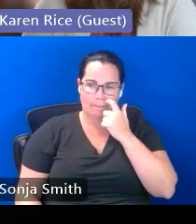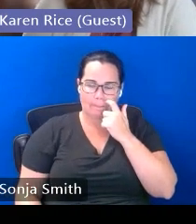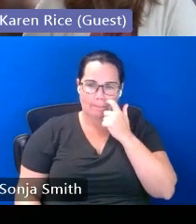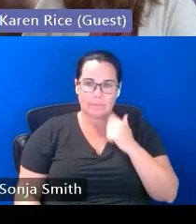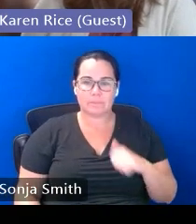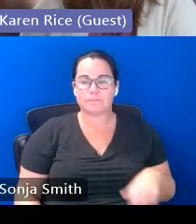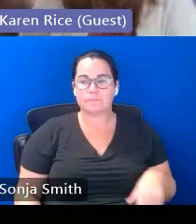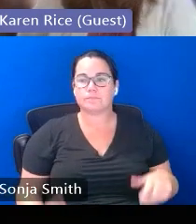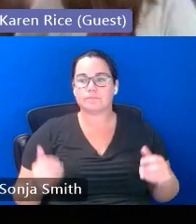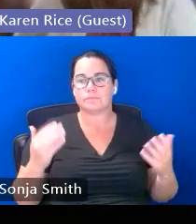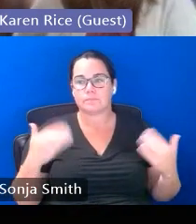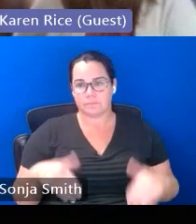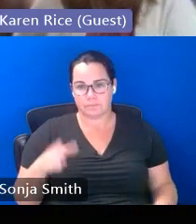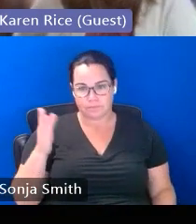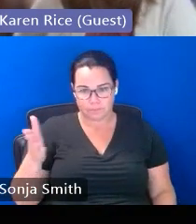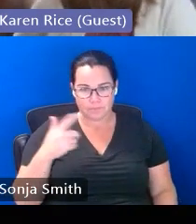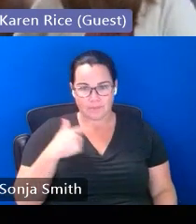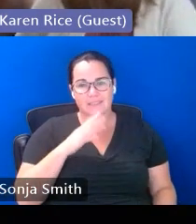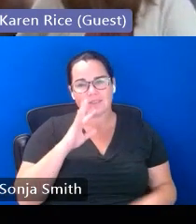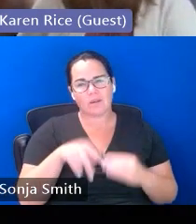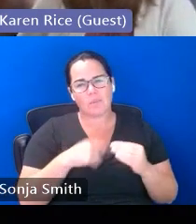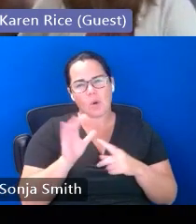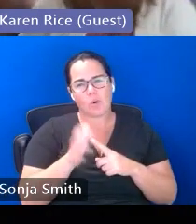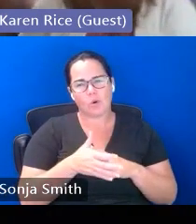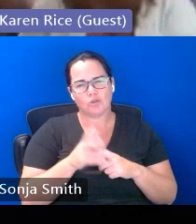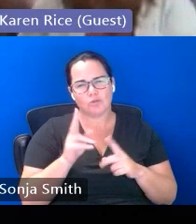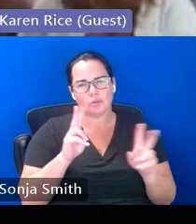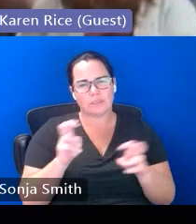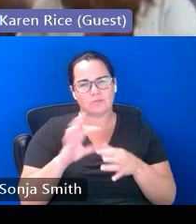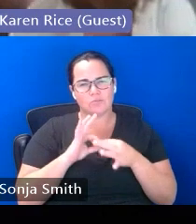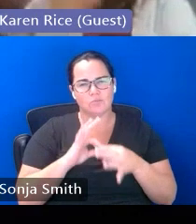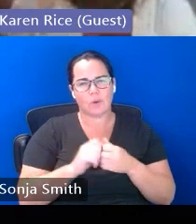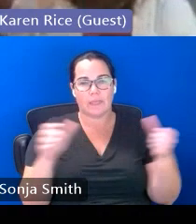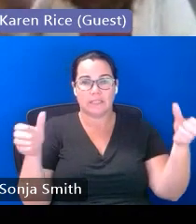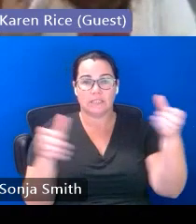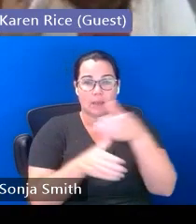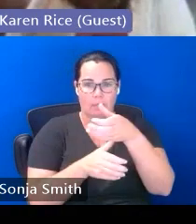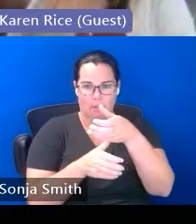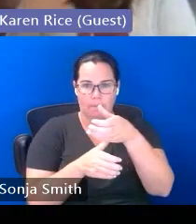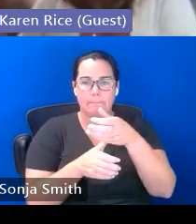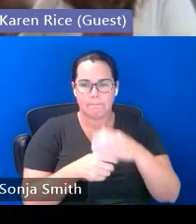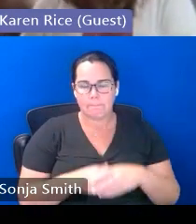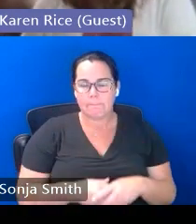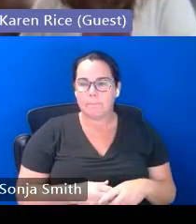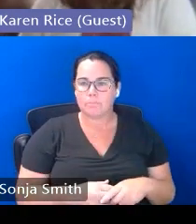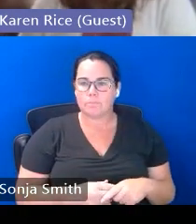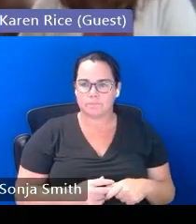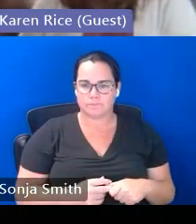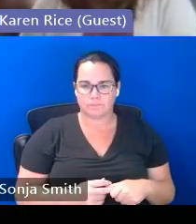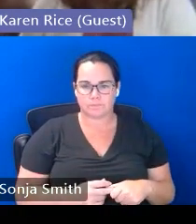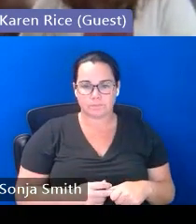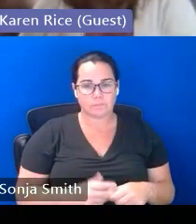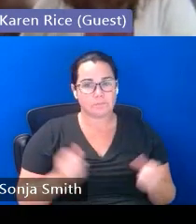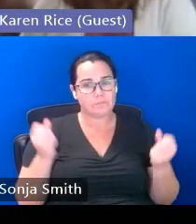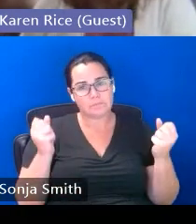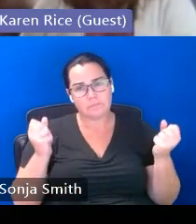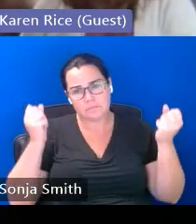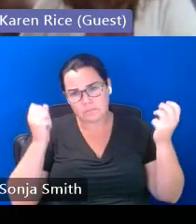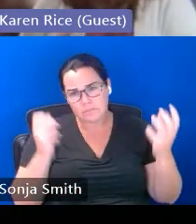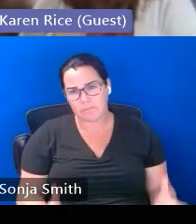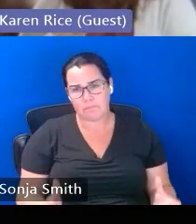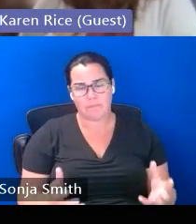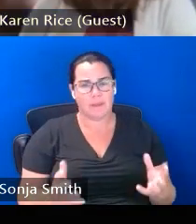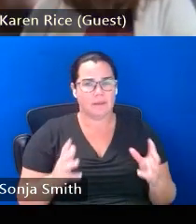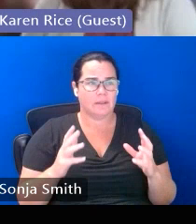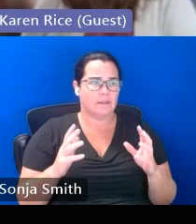about some cultural considerations of doubled up um so again thinking through so many families from so many countries have this kind of value